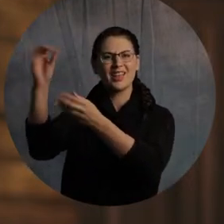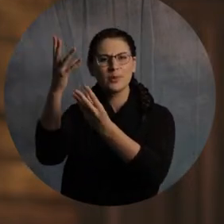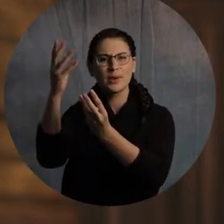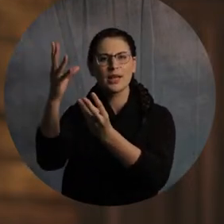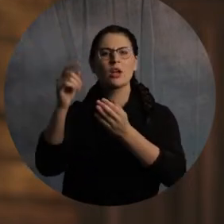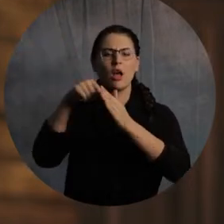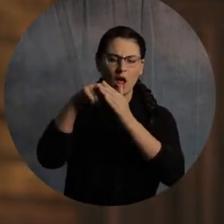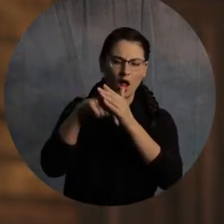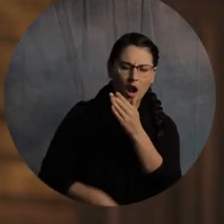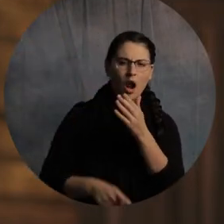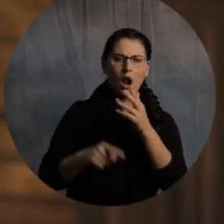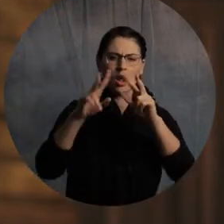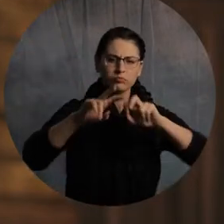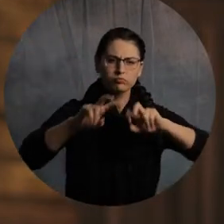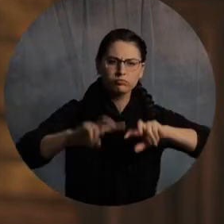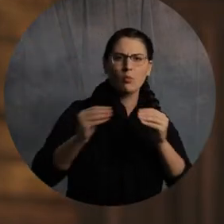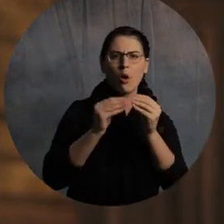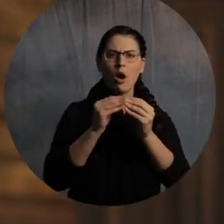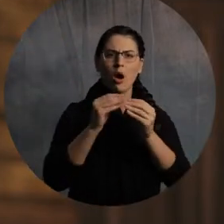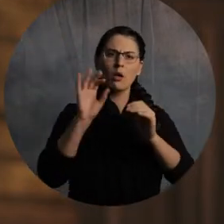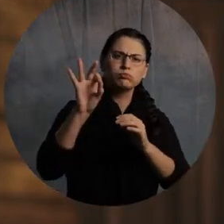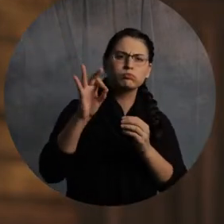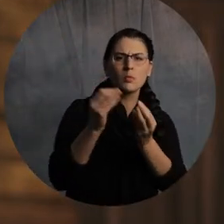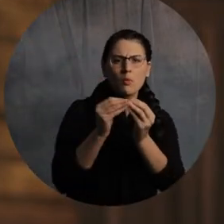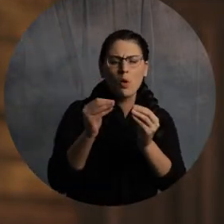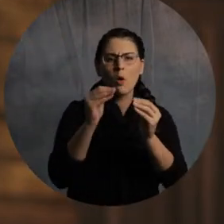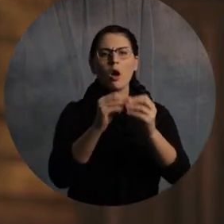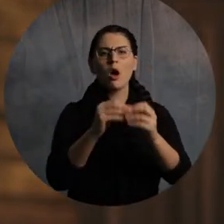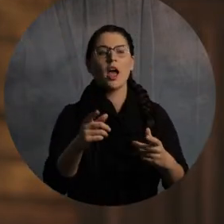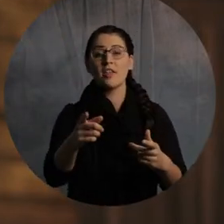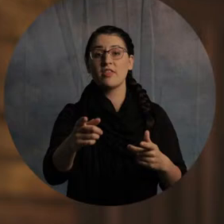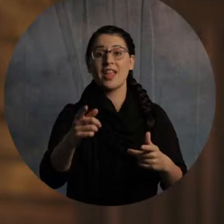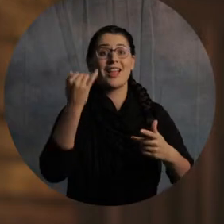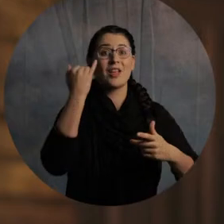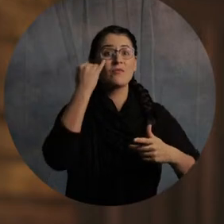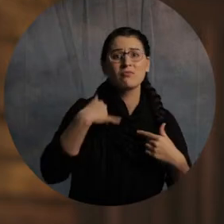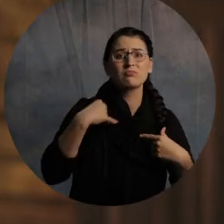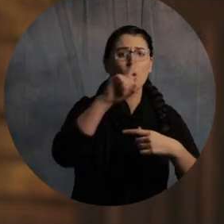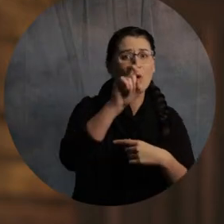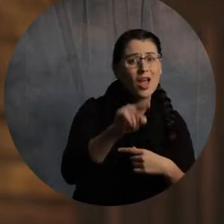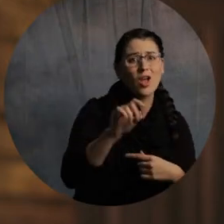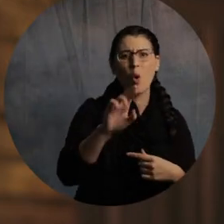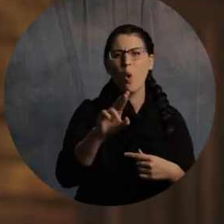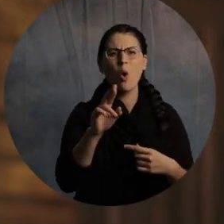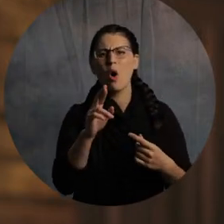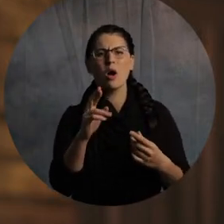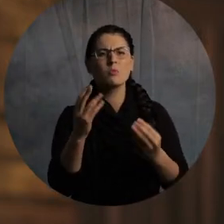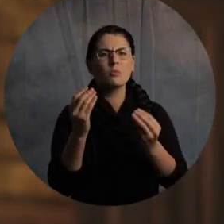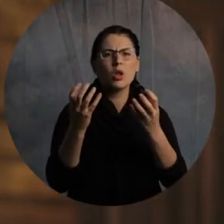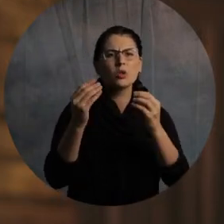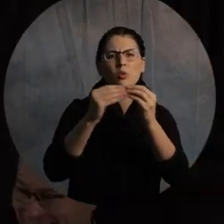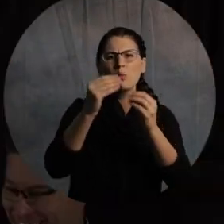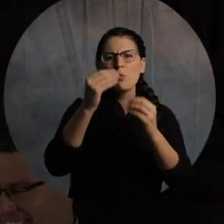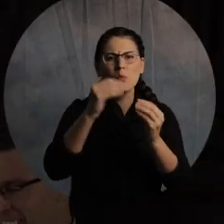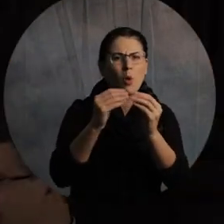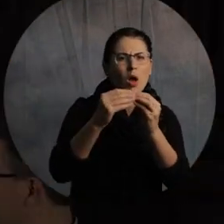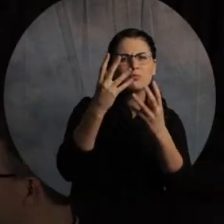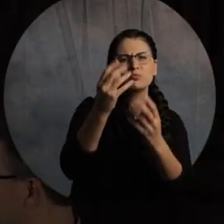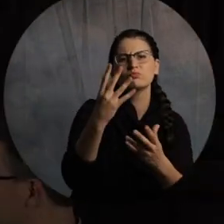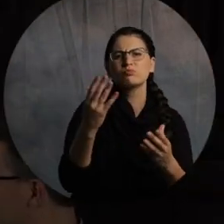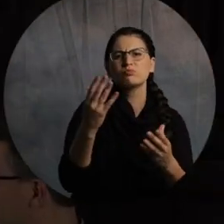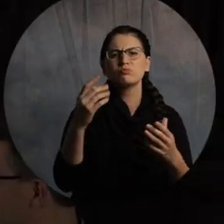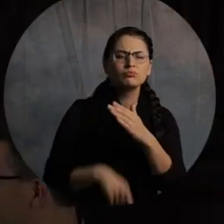online, ask your questions, put your comments in, and to my left is Producer Drew. Back there in the back